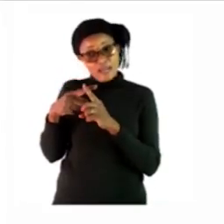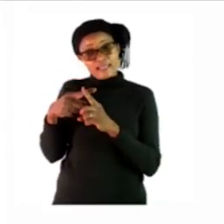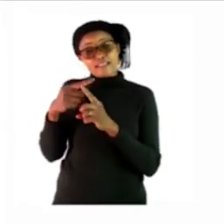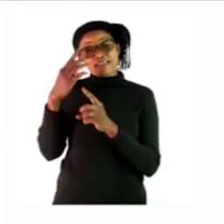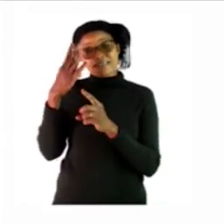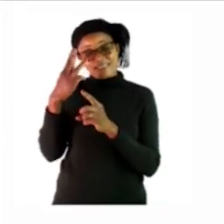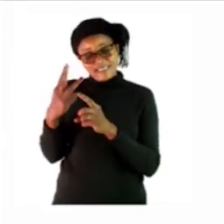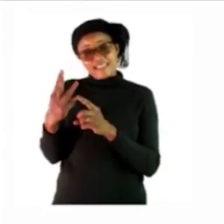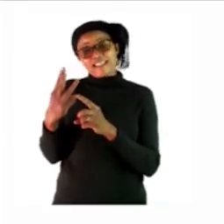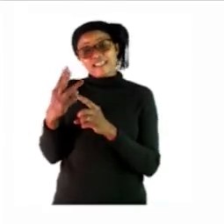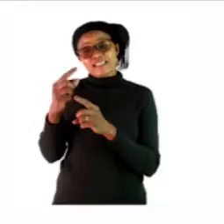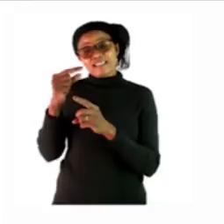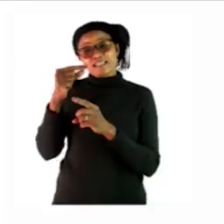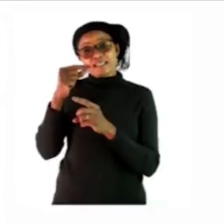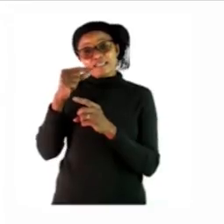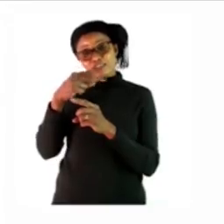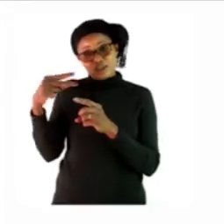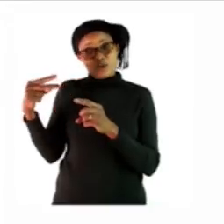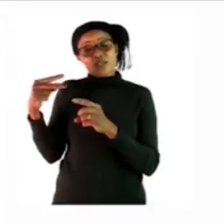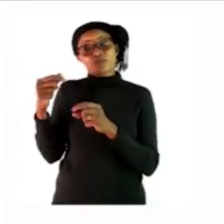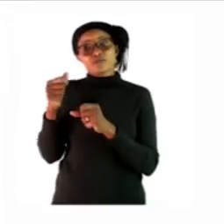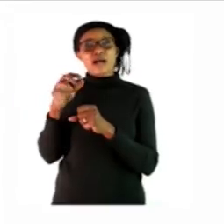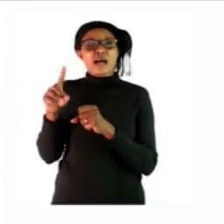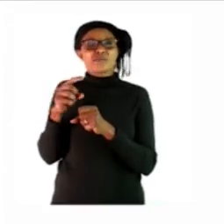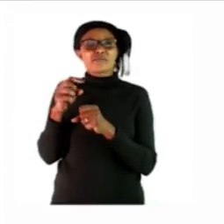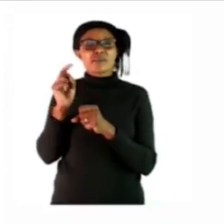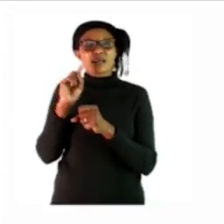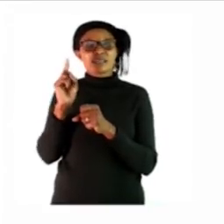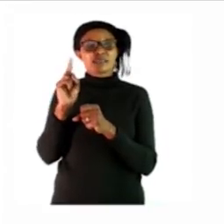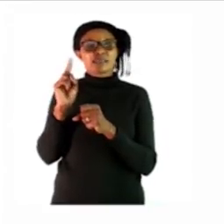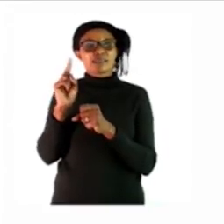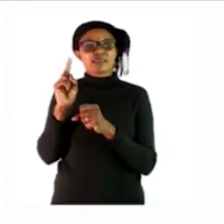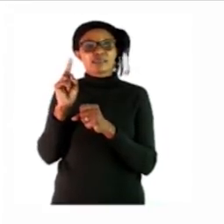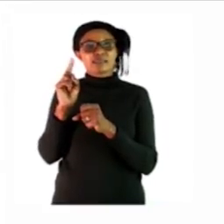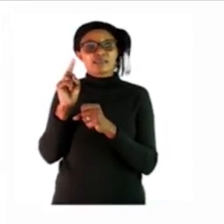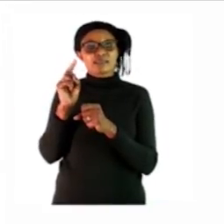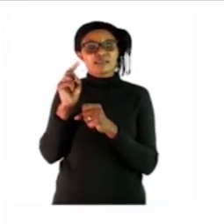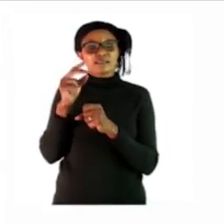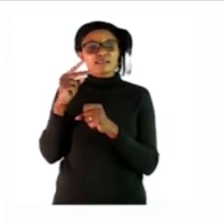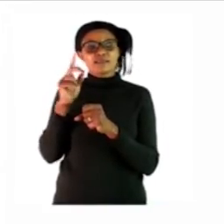three equals two how much is the answer what is the answer